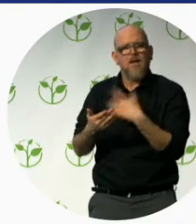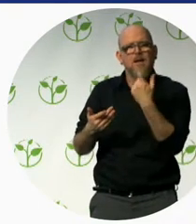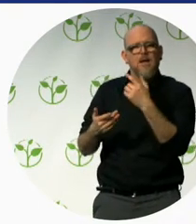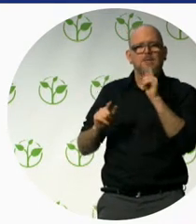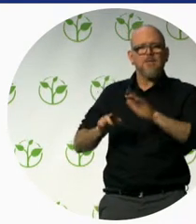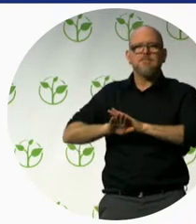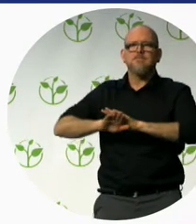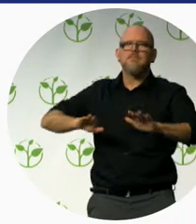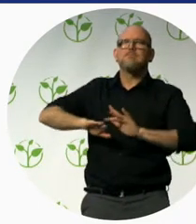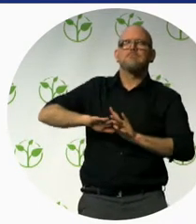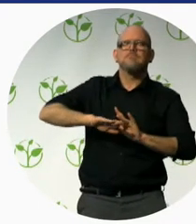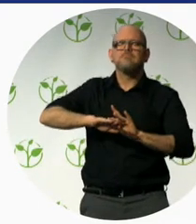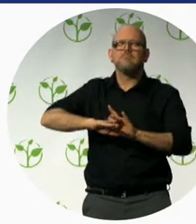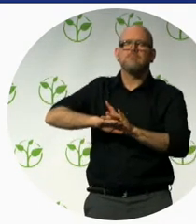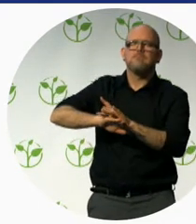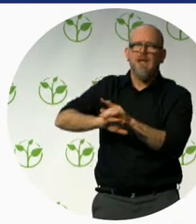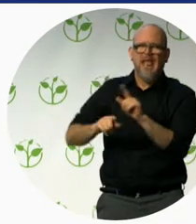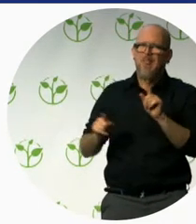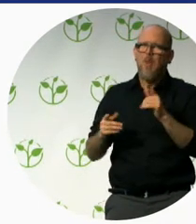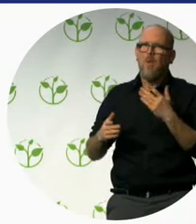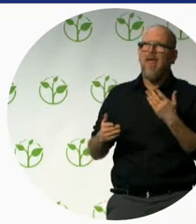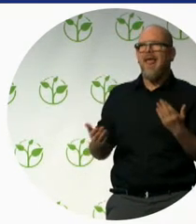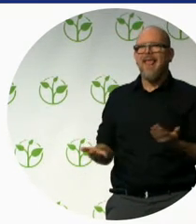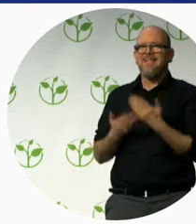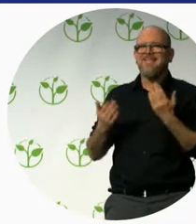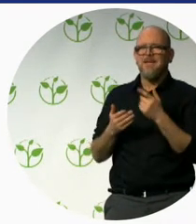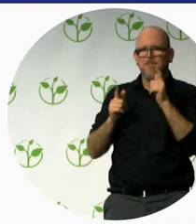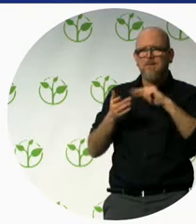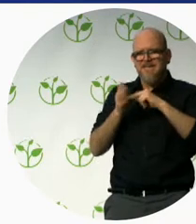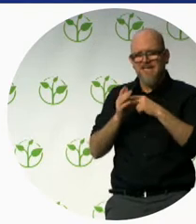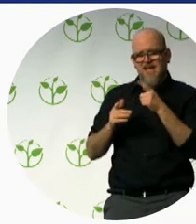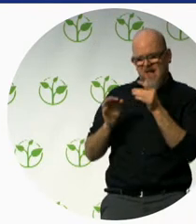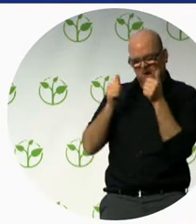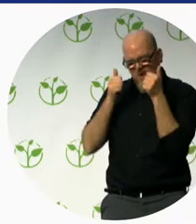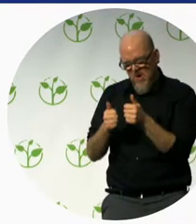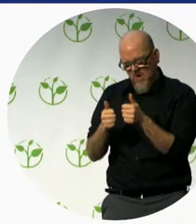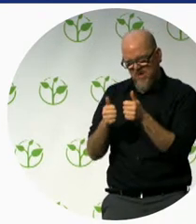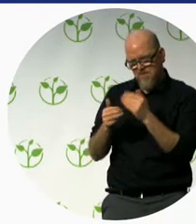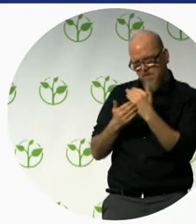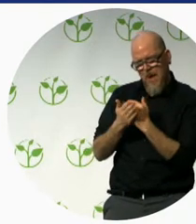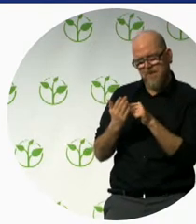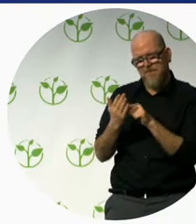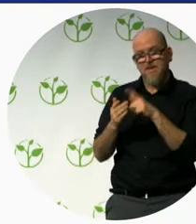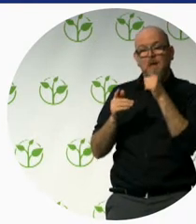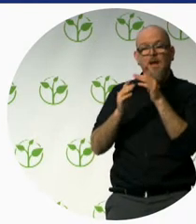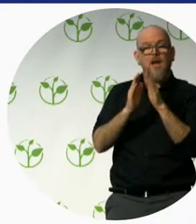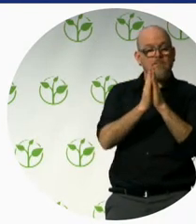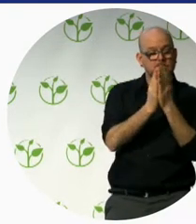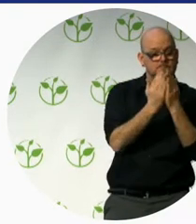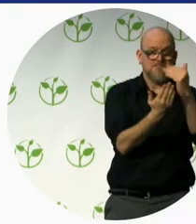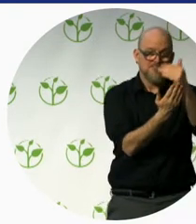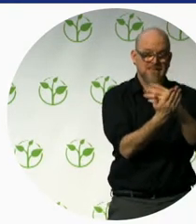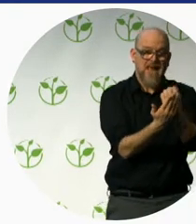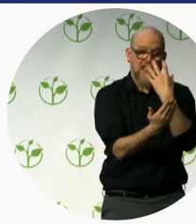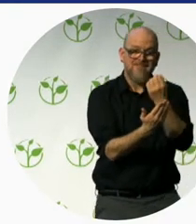situation. And describes the route. And then a brochure with all the detailed information on accessibility. But of course,